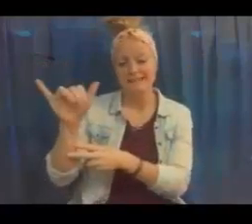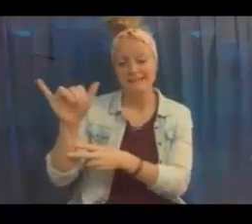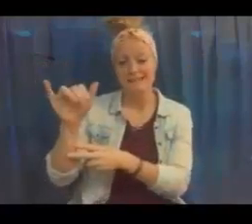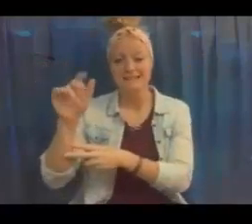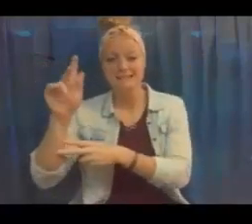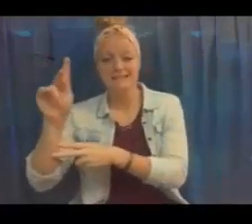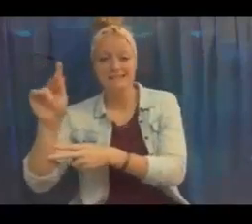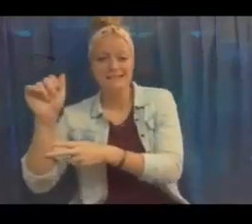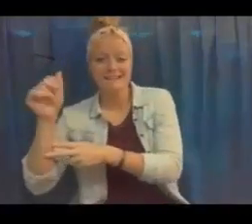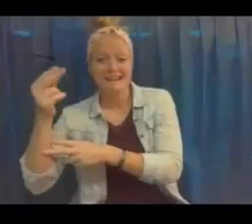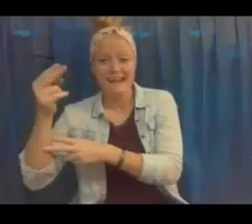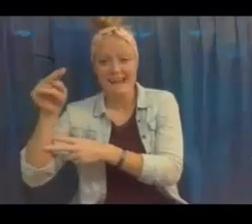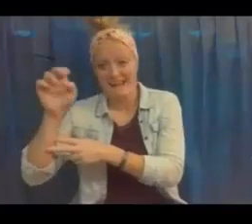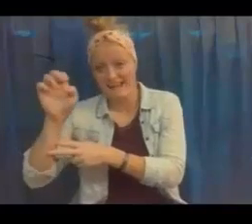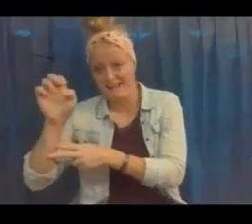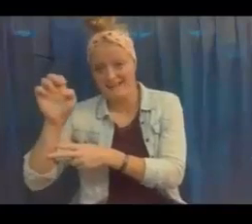Keene.